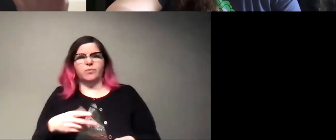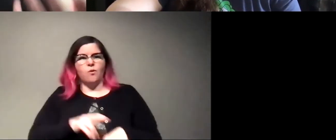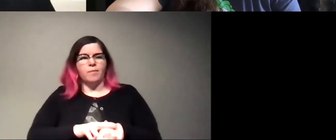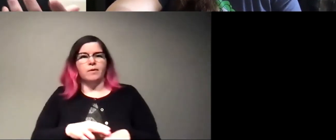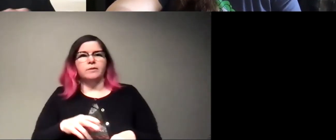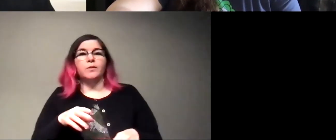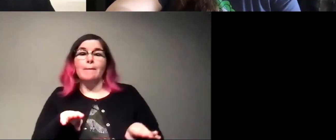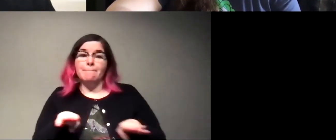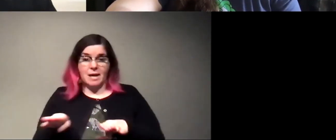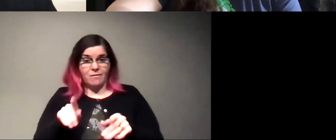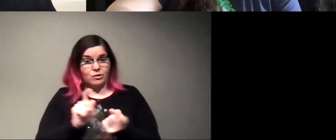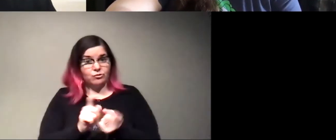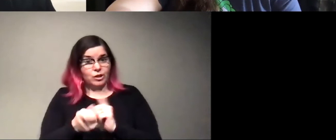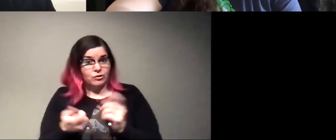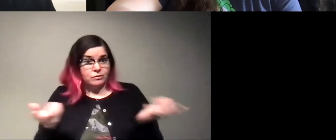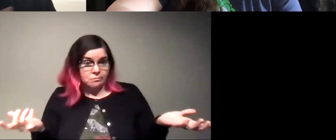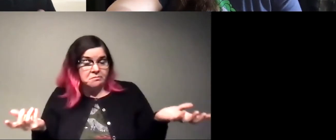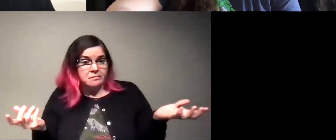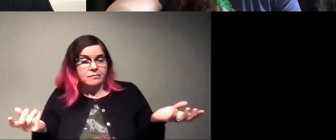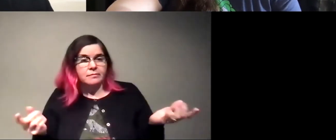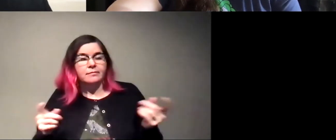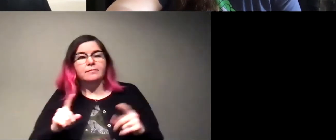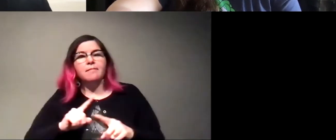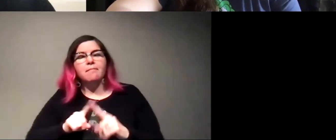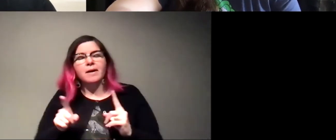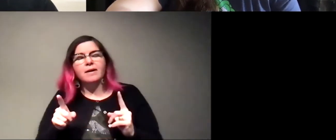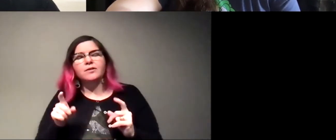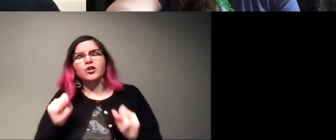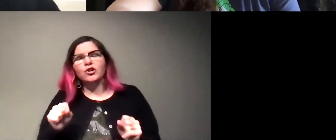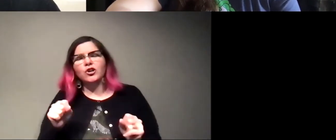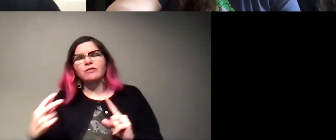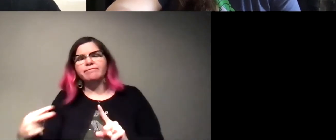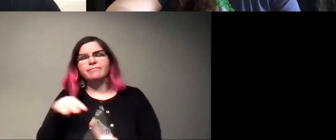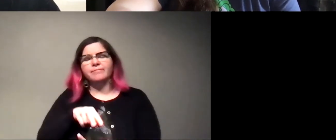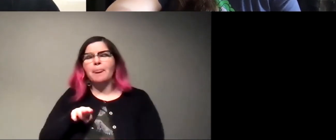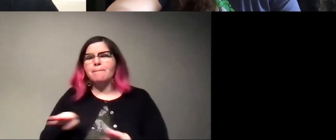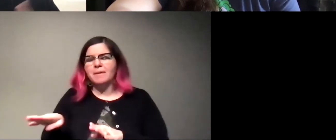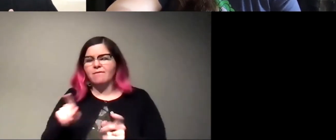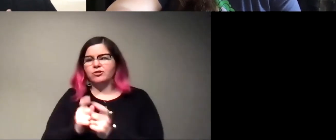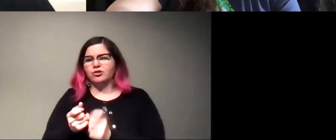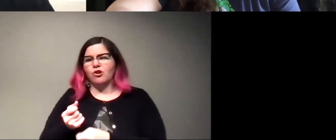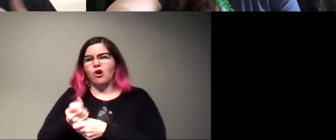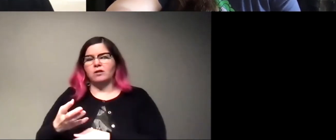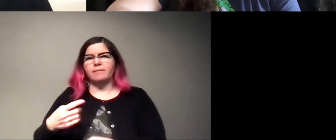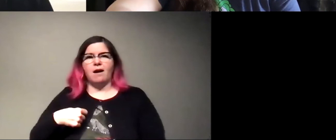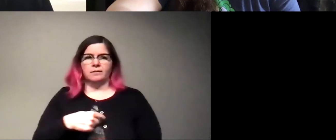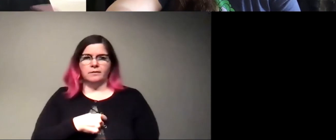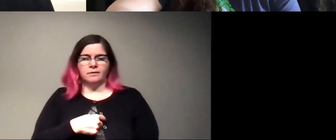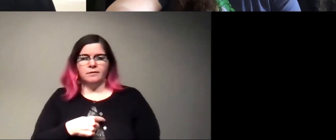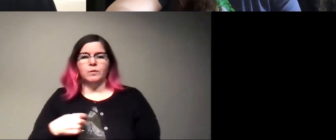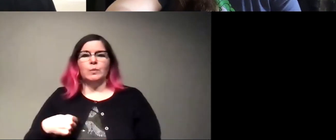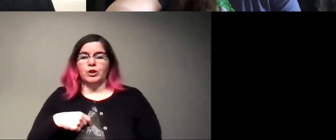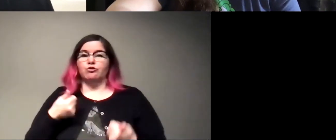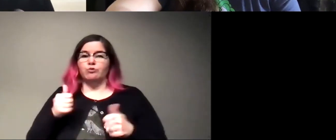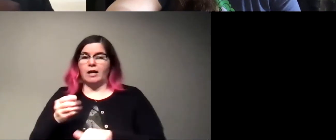behavioral changes, but you, one could argue that these behavioral changes are caused by us. You know, we're trying to get